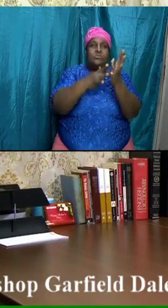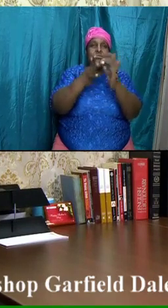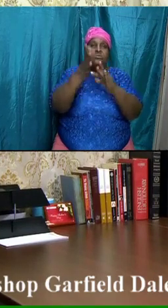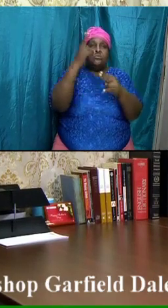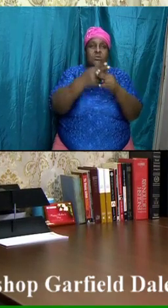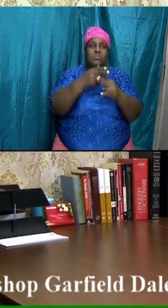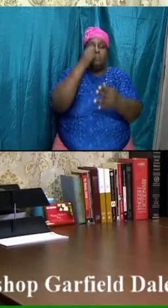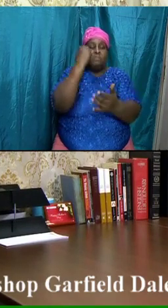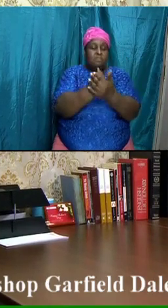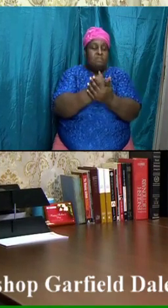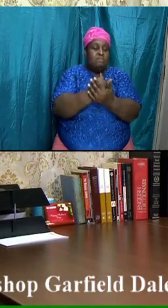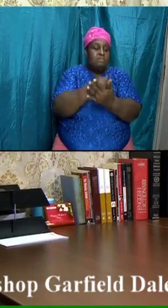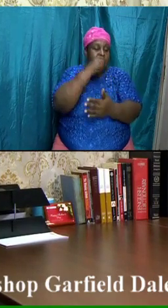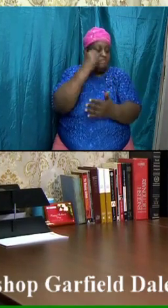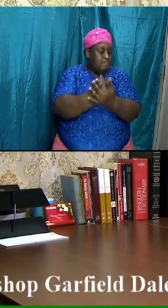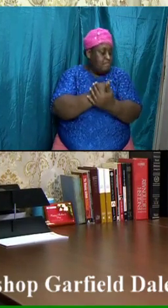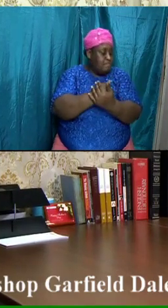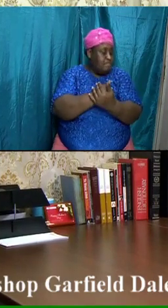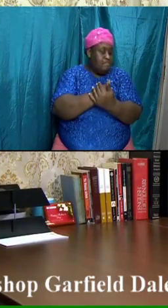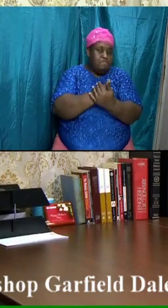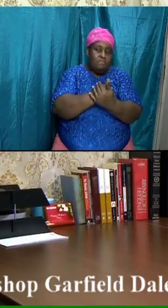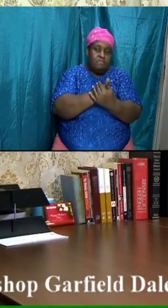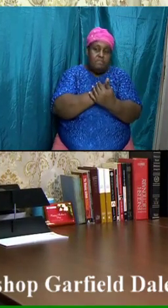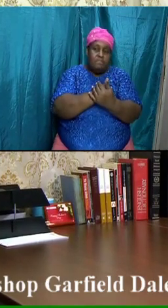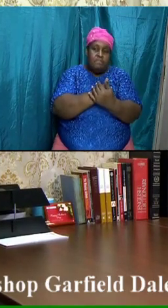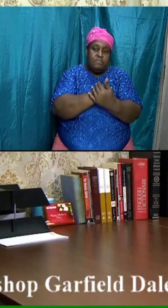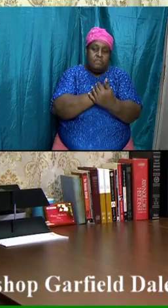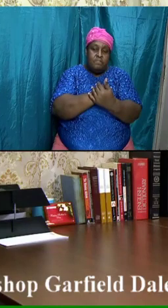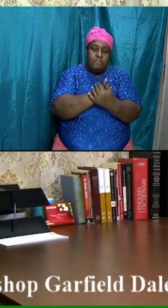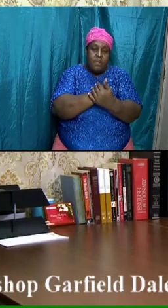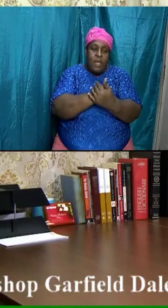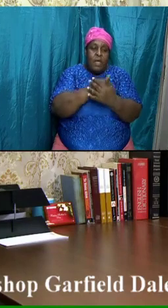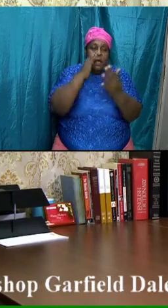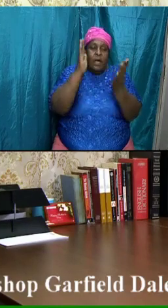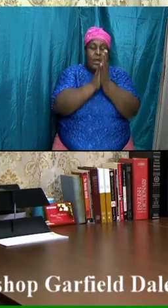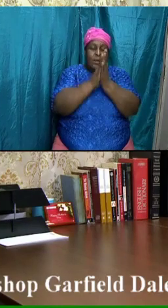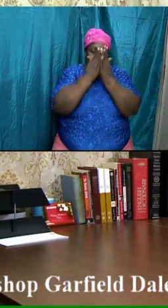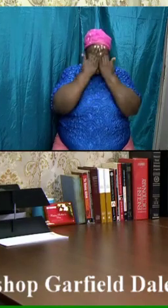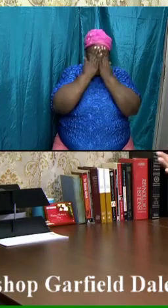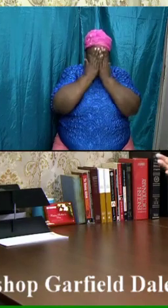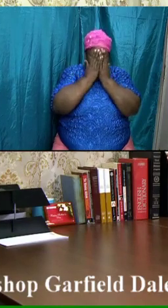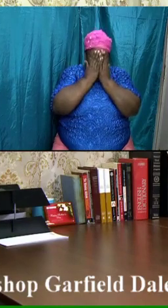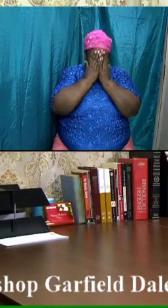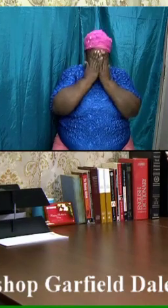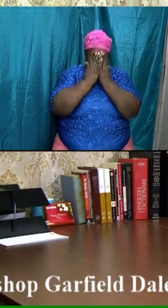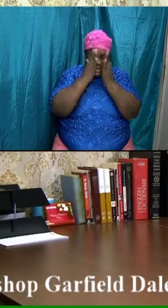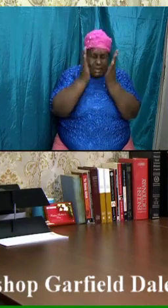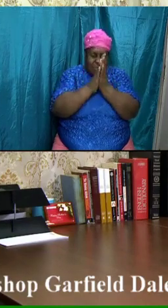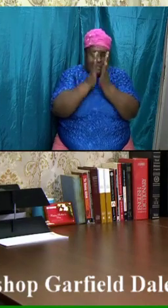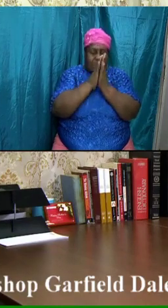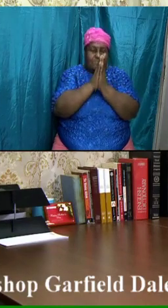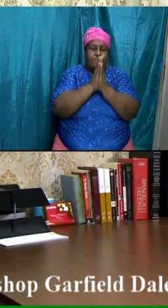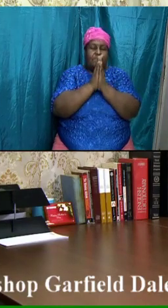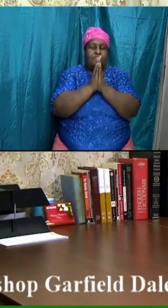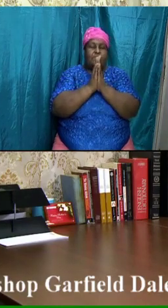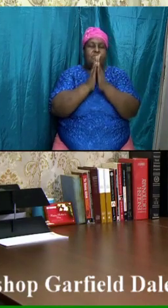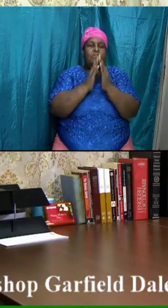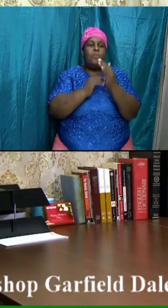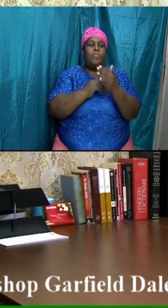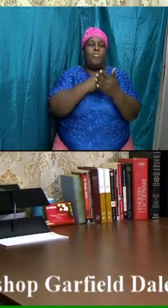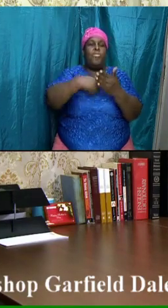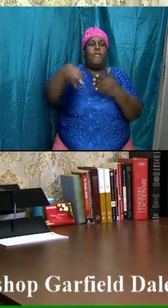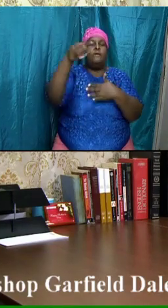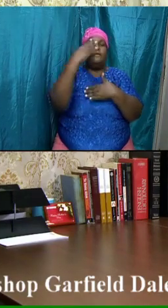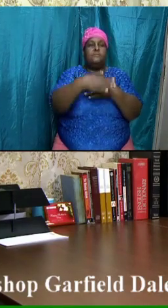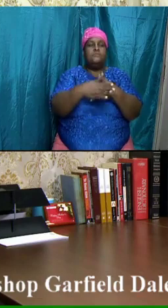in Jesus and amen and next week this time God's willing next week this